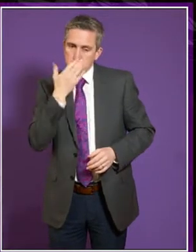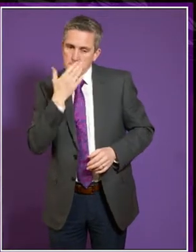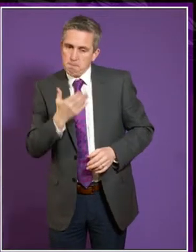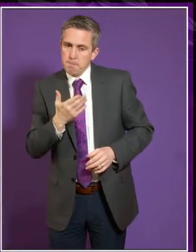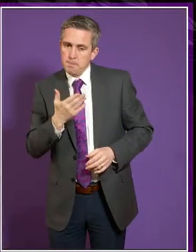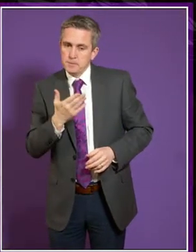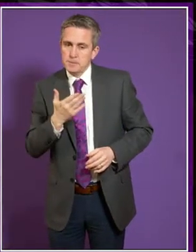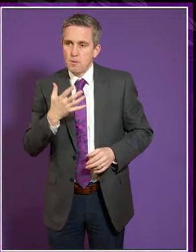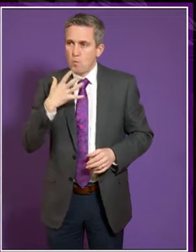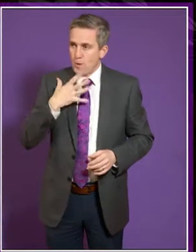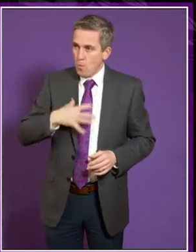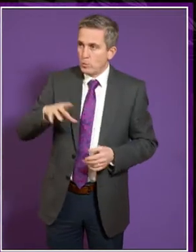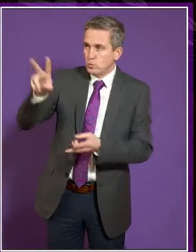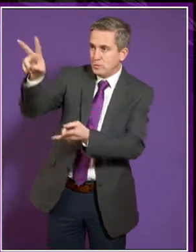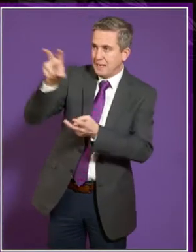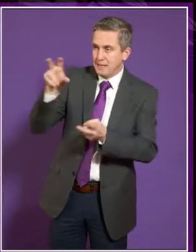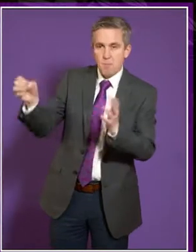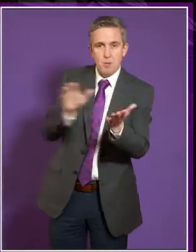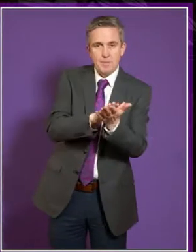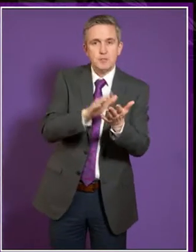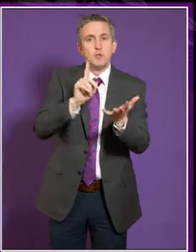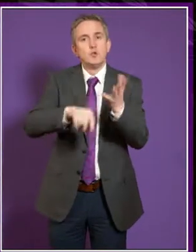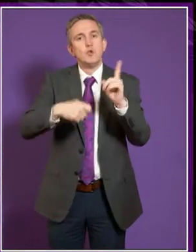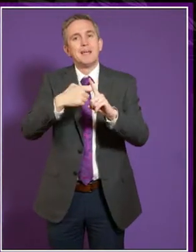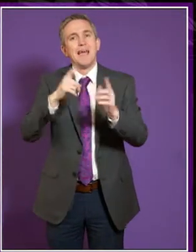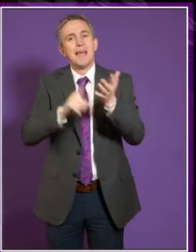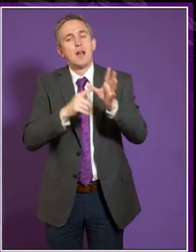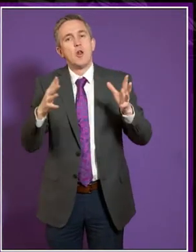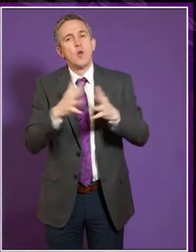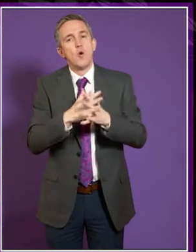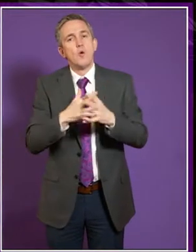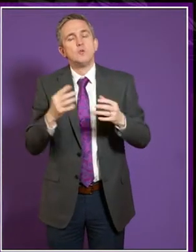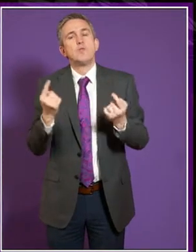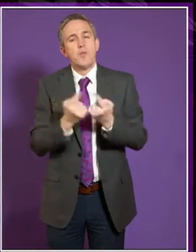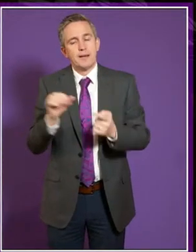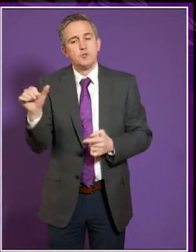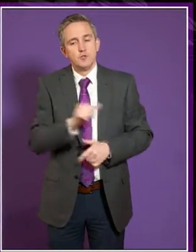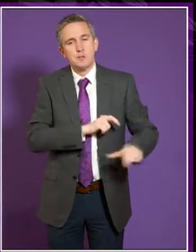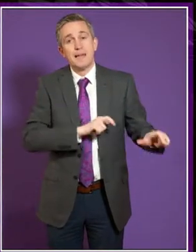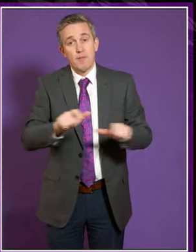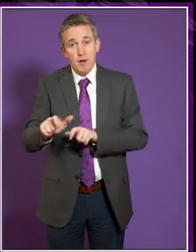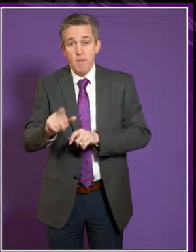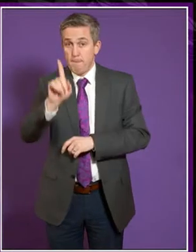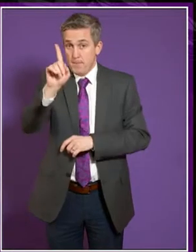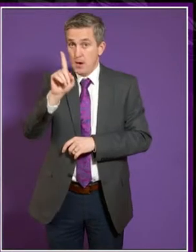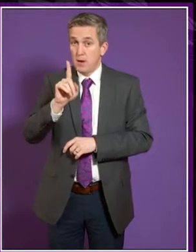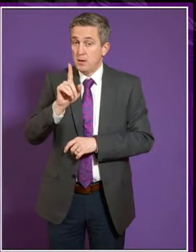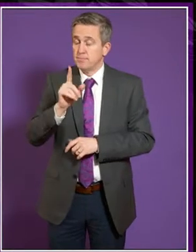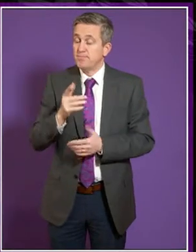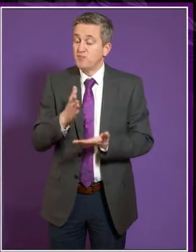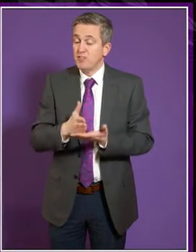incorporate all those into UK law and things will continue, at least for the moment. There is a risk that some of those